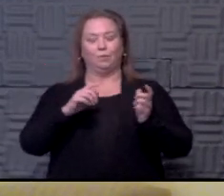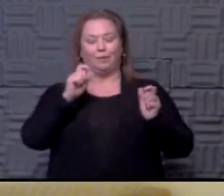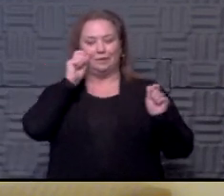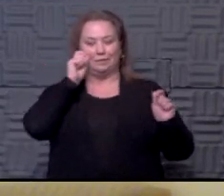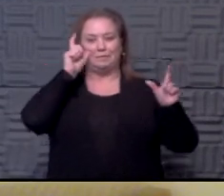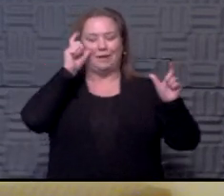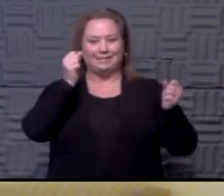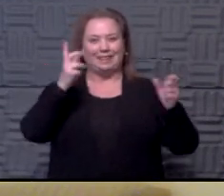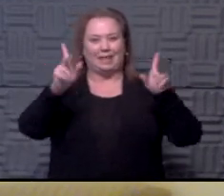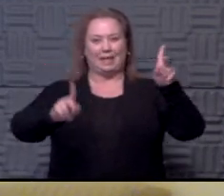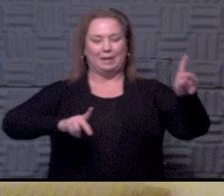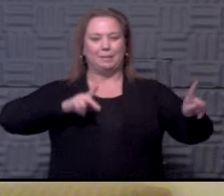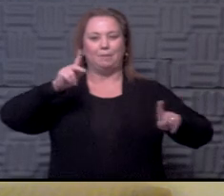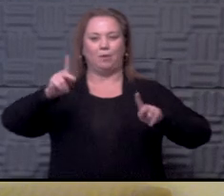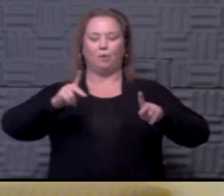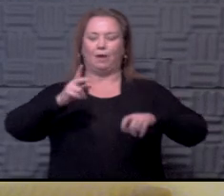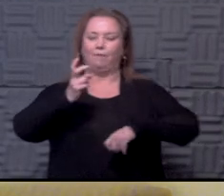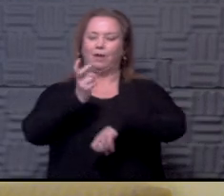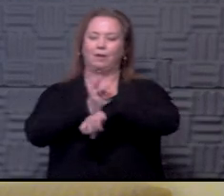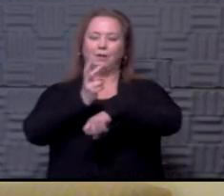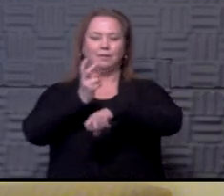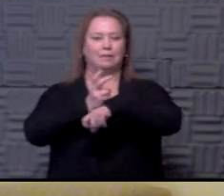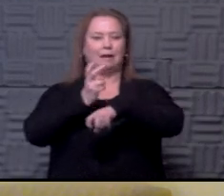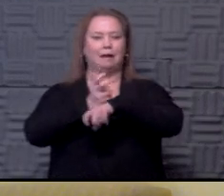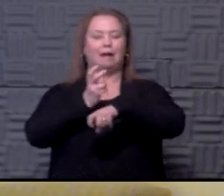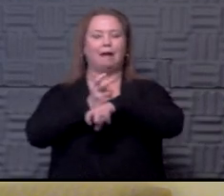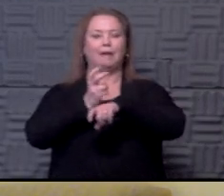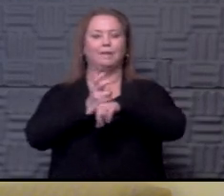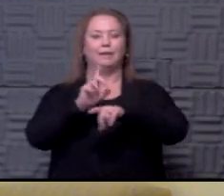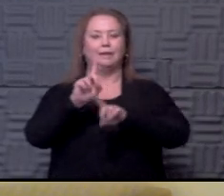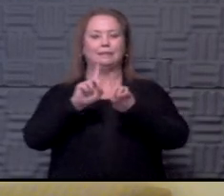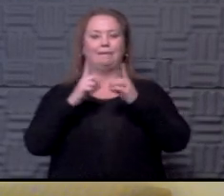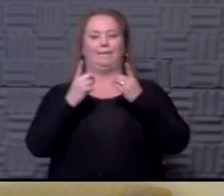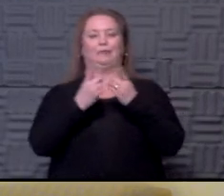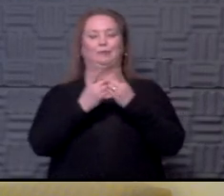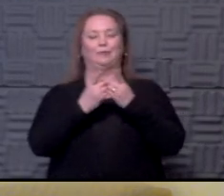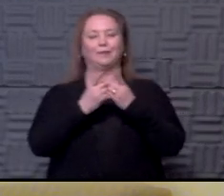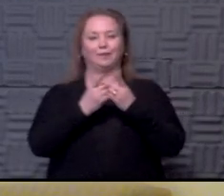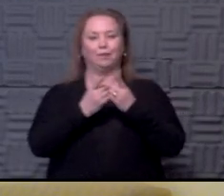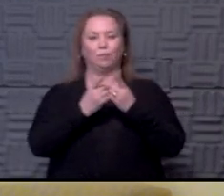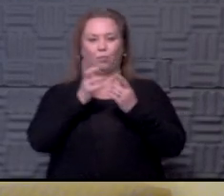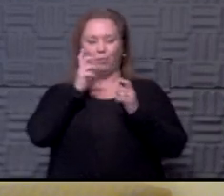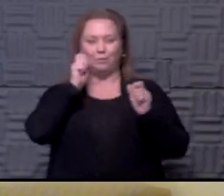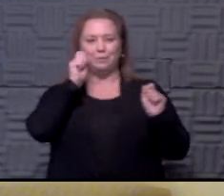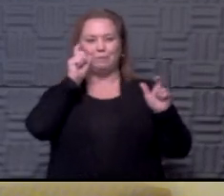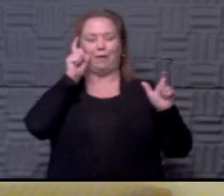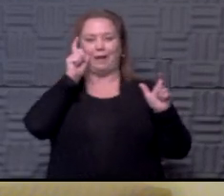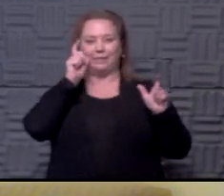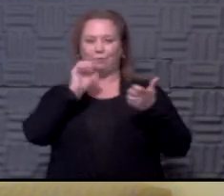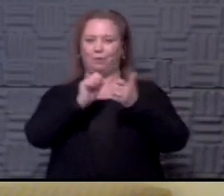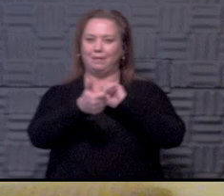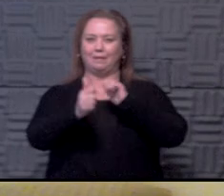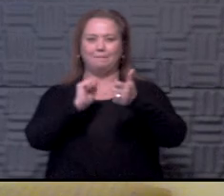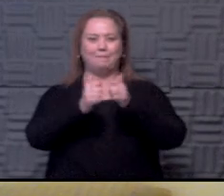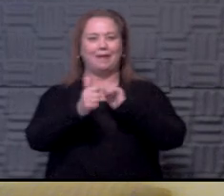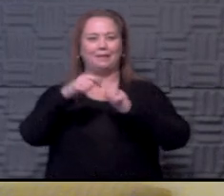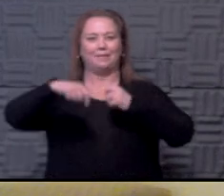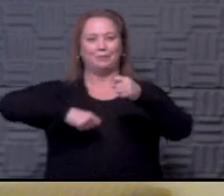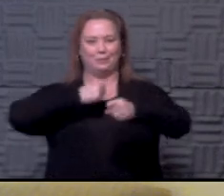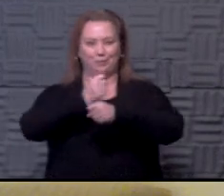people. We have a tough division, but we're going to surprise a lot of people. And we're going to be really competitive this year.